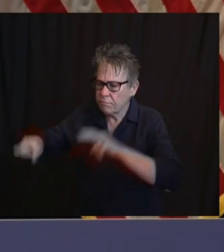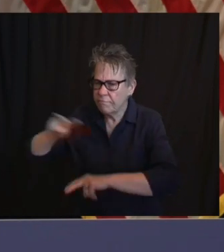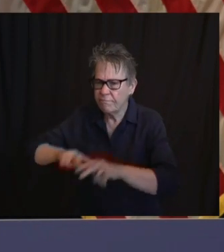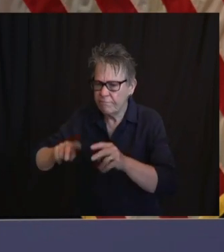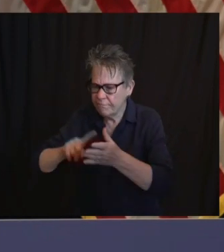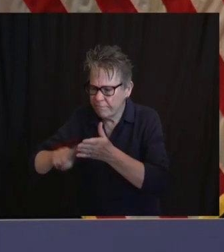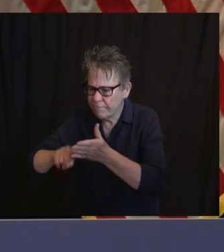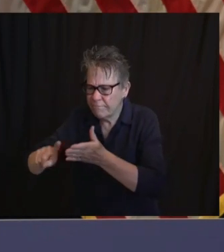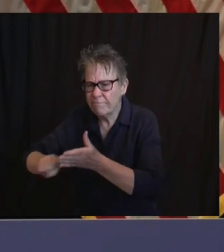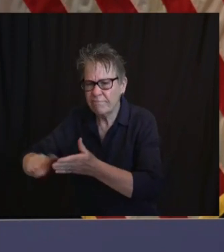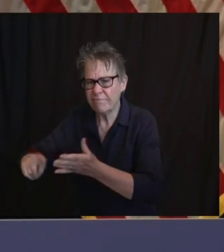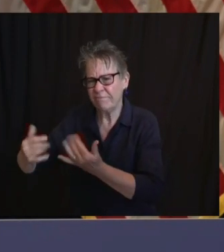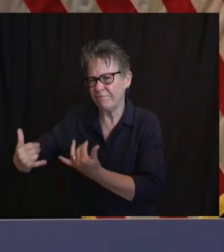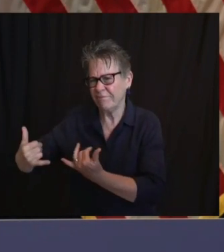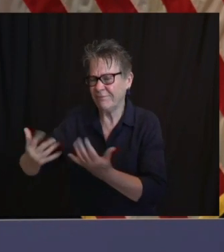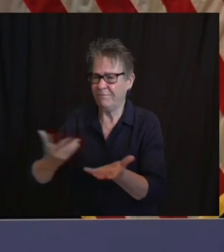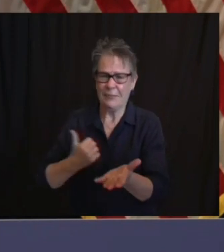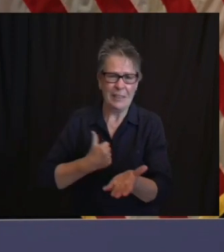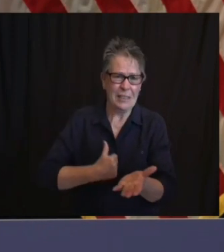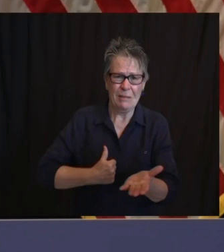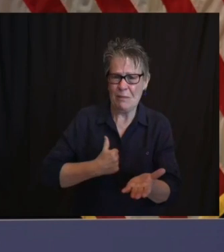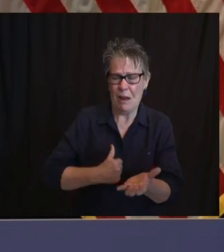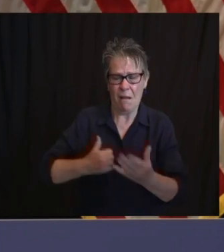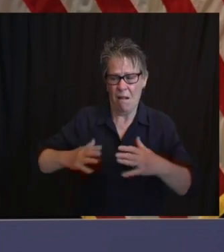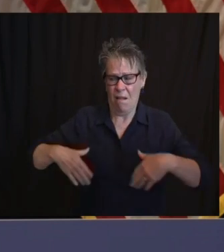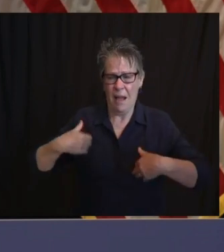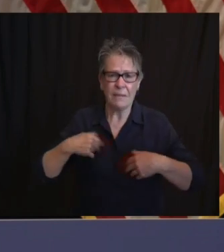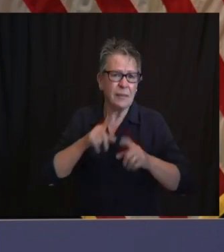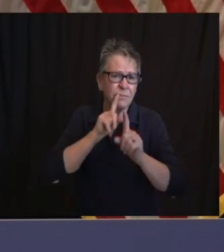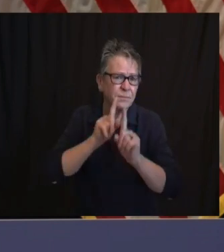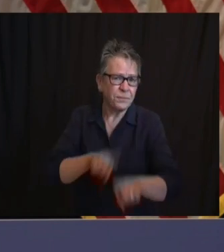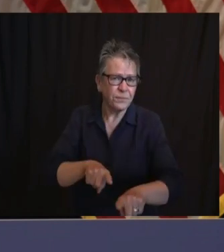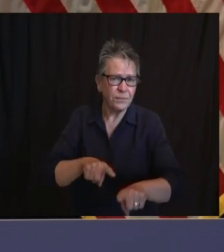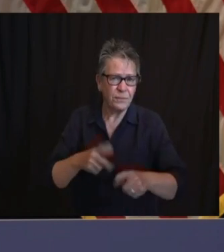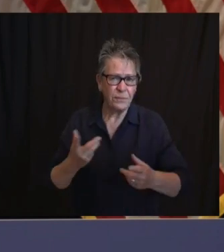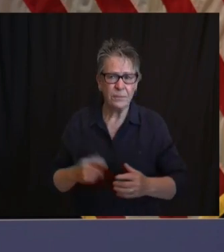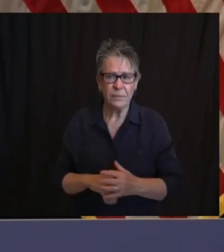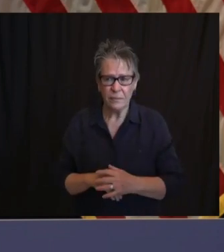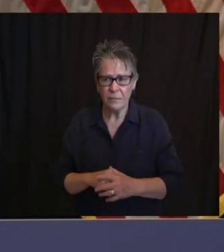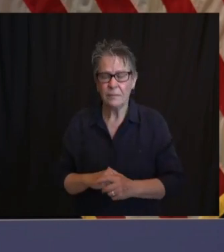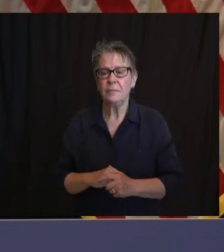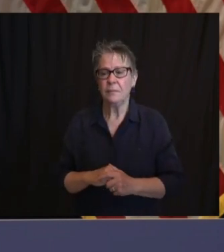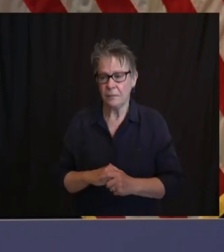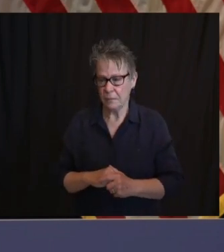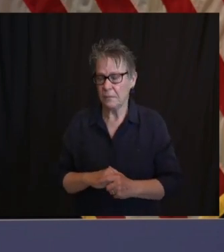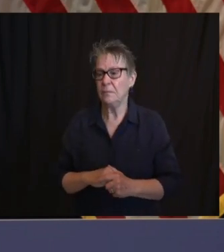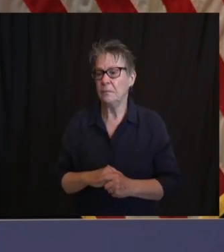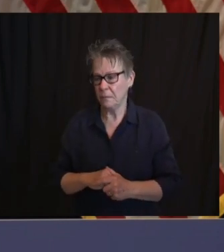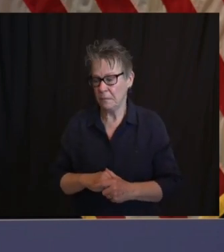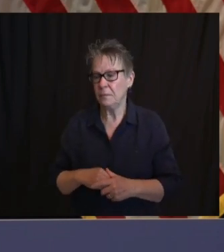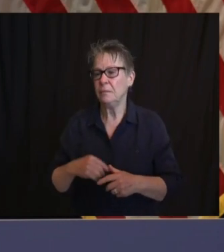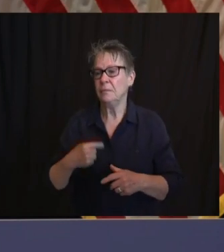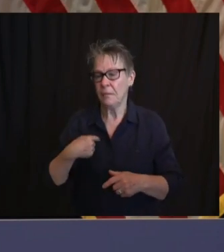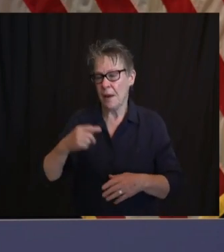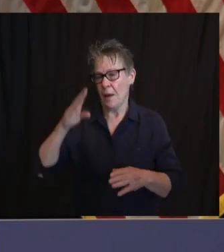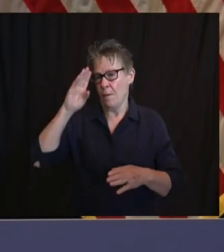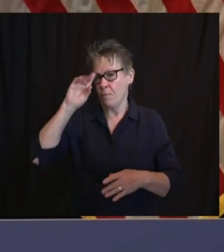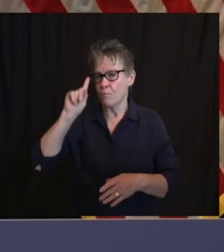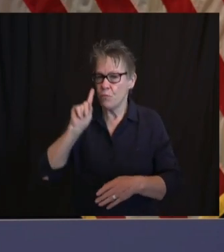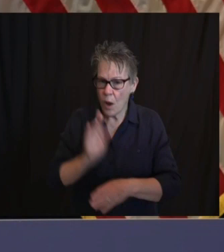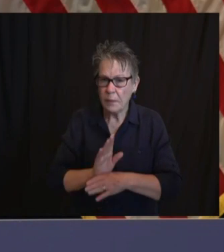so I apologize I've got no good answer in terms of when, but I promise you there's a commitment to sooner than later and transparency for sure.